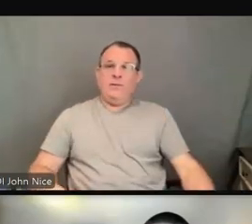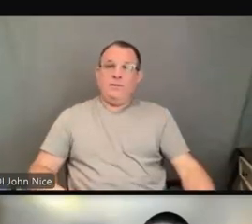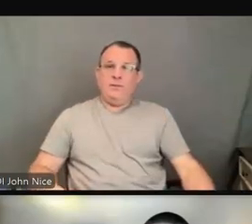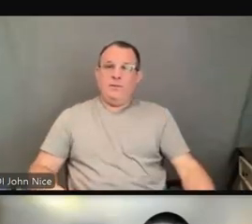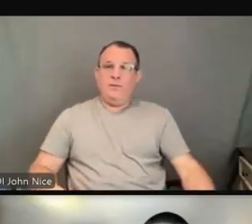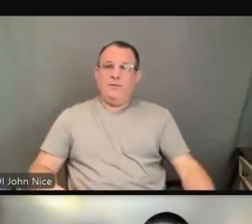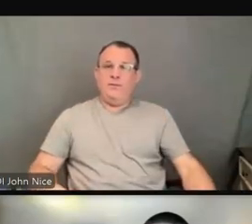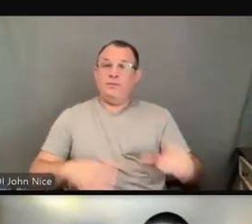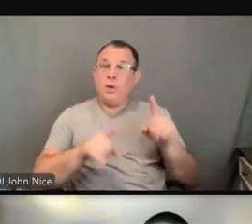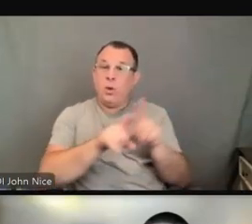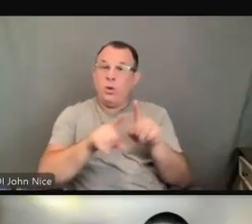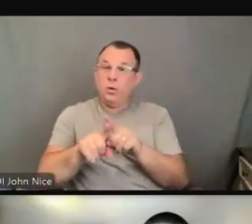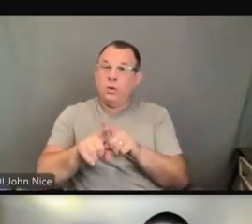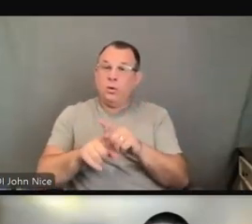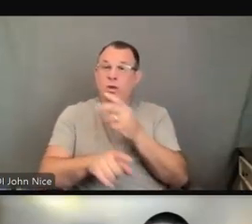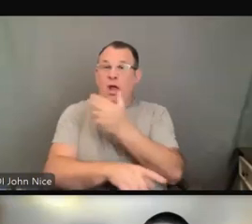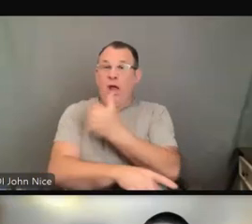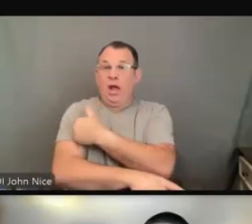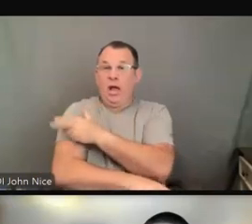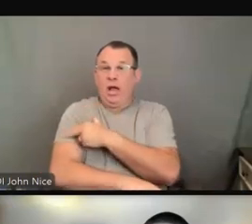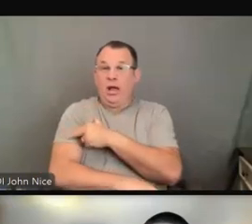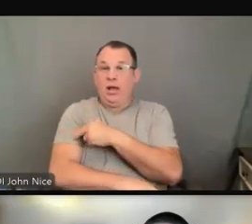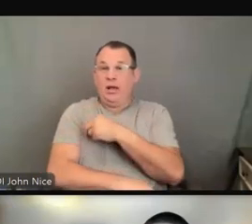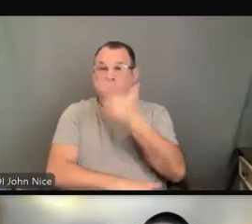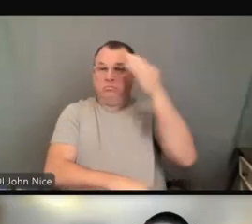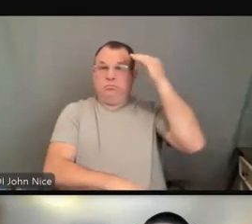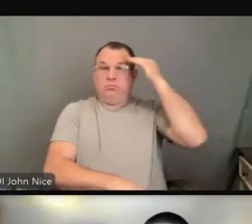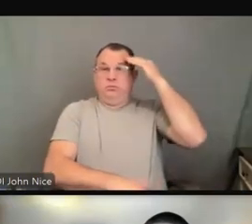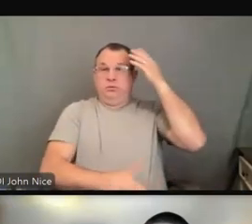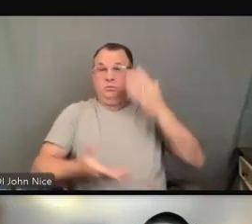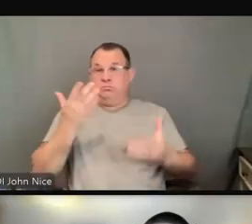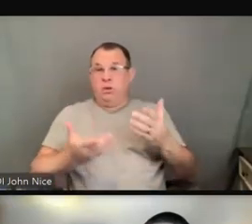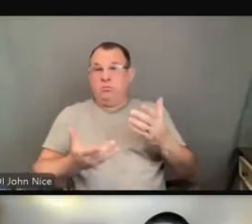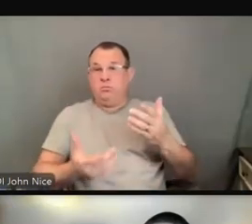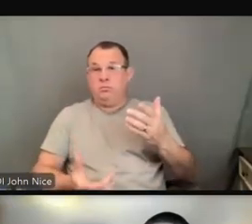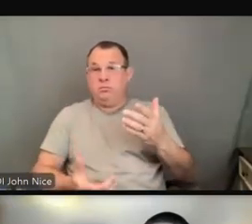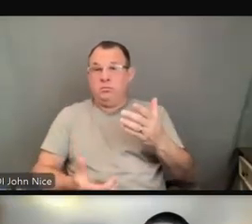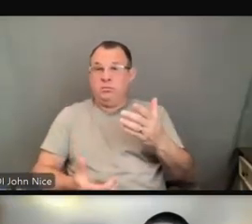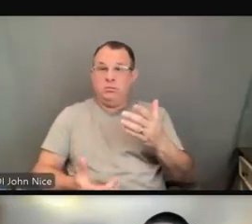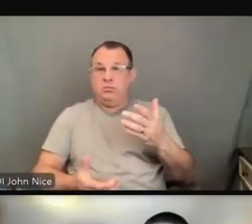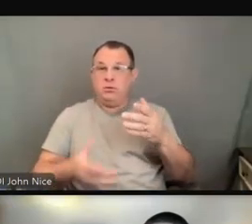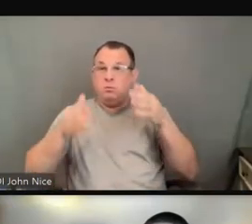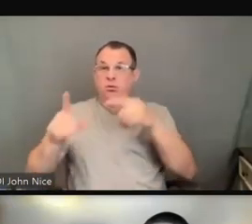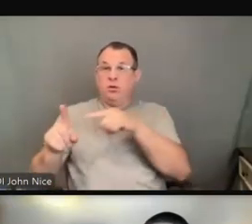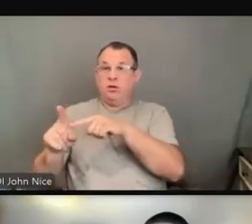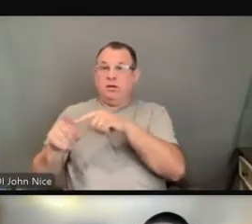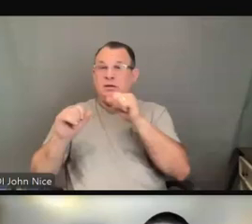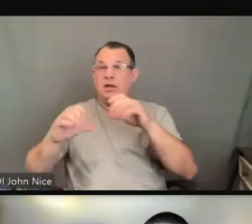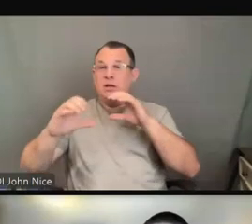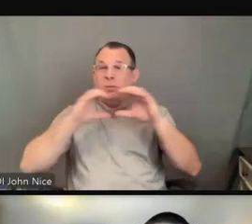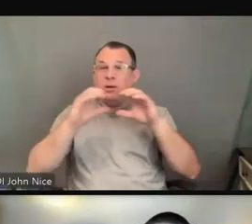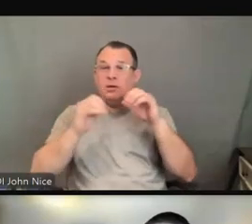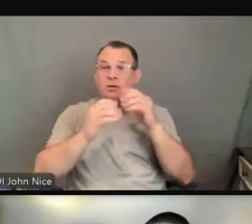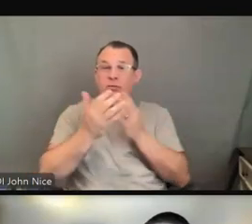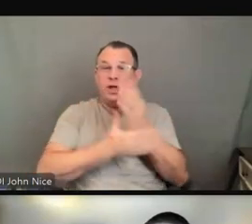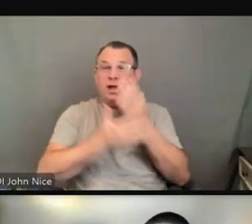mindful that there may be a loss of function with a person's ability to communicate with their hands. That